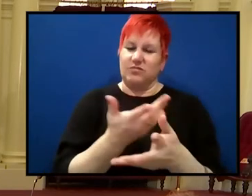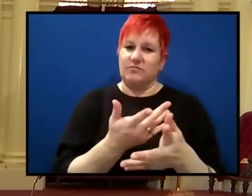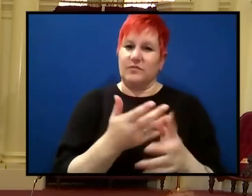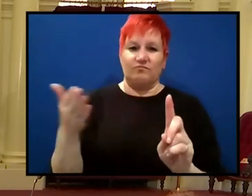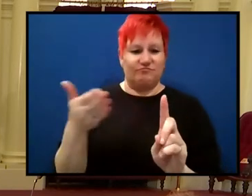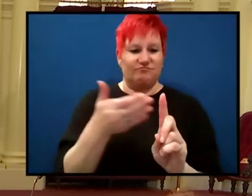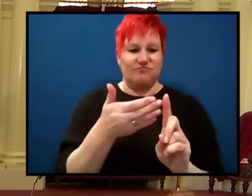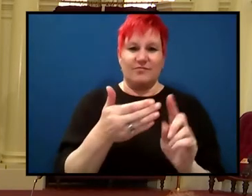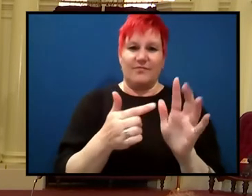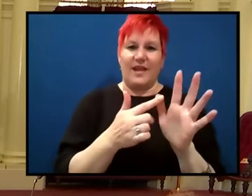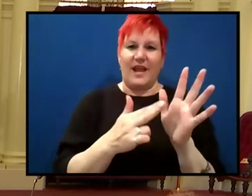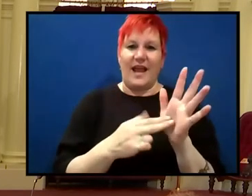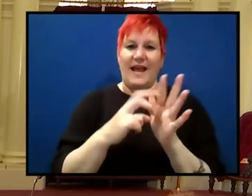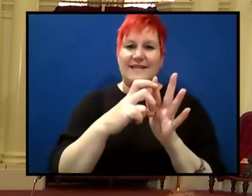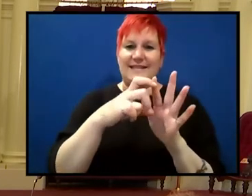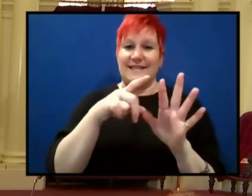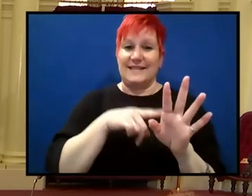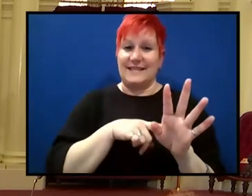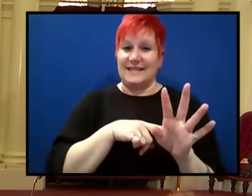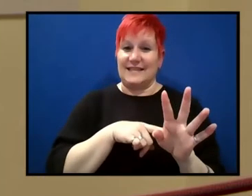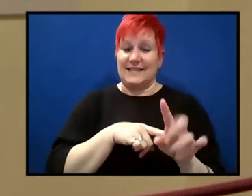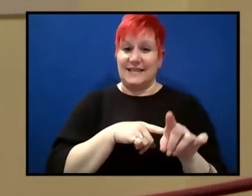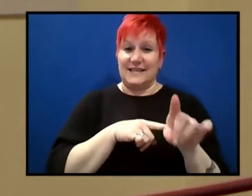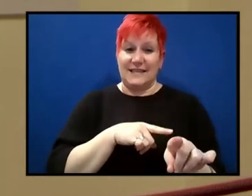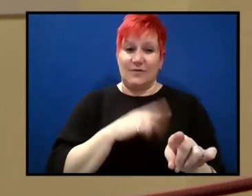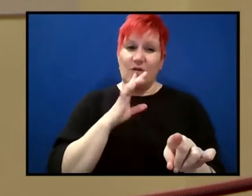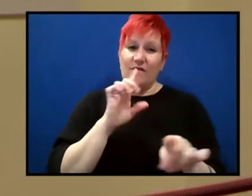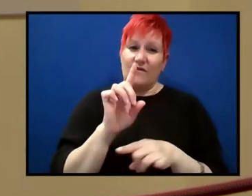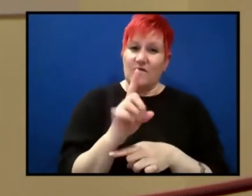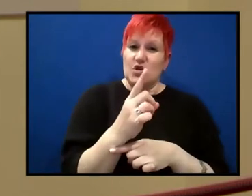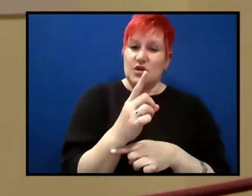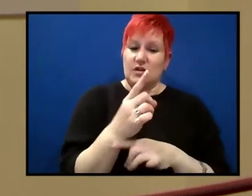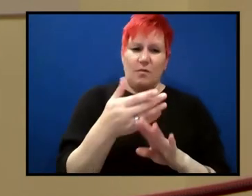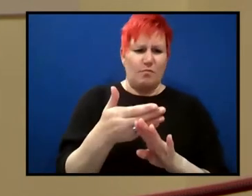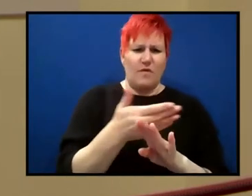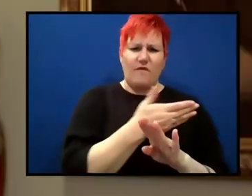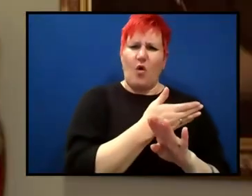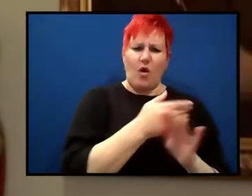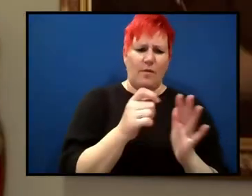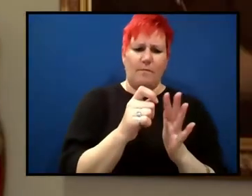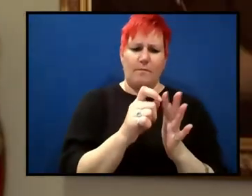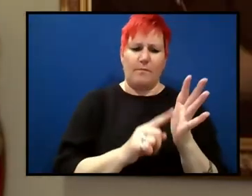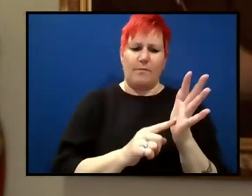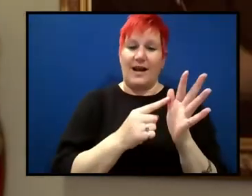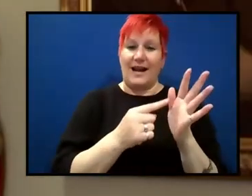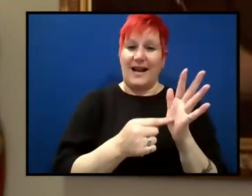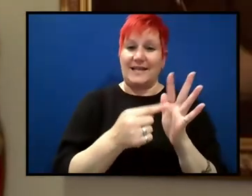To begin, what was the scientific consensus before plate tectonics came along?